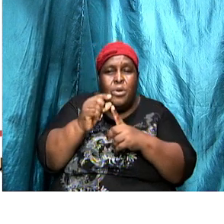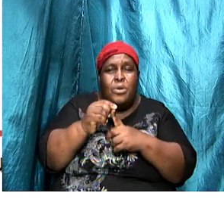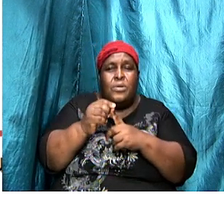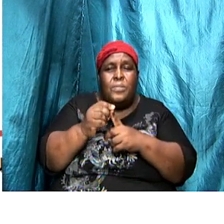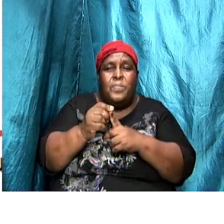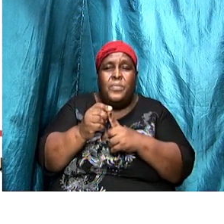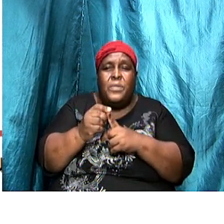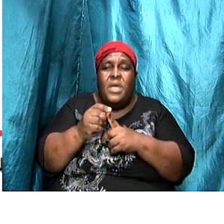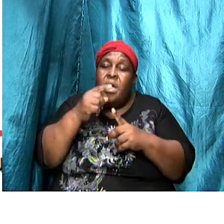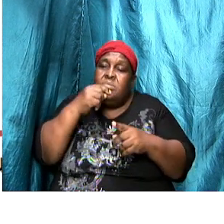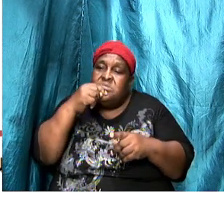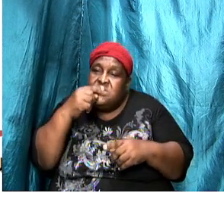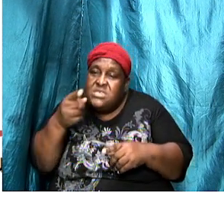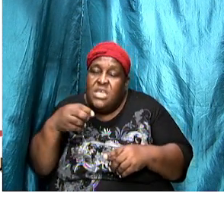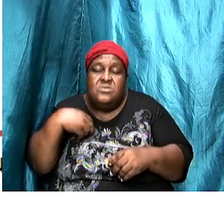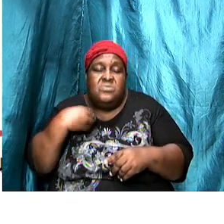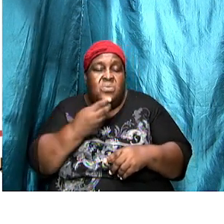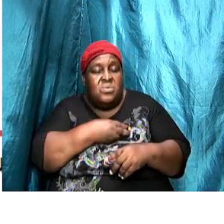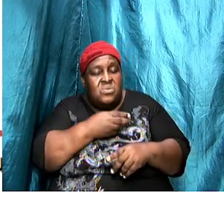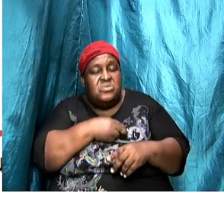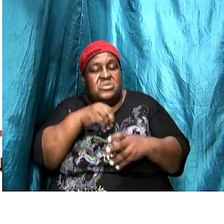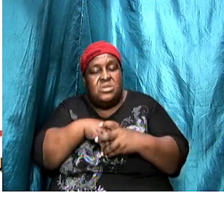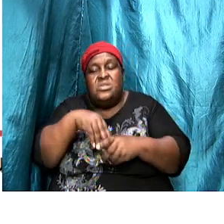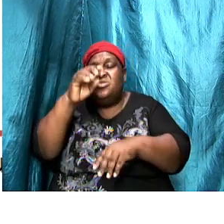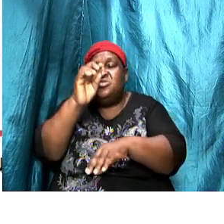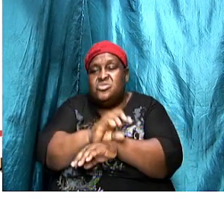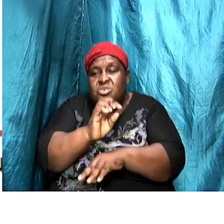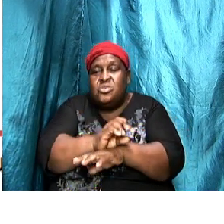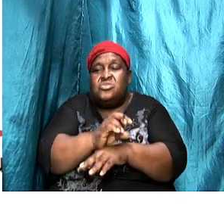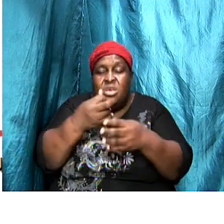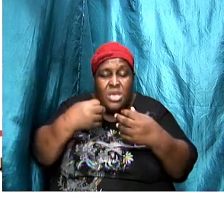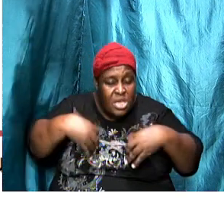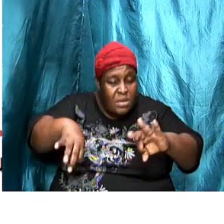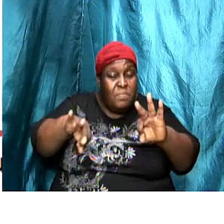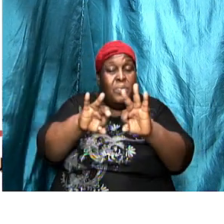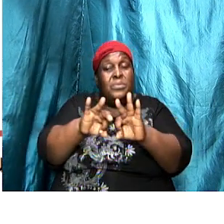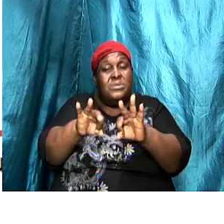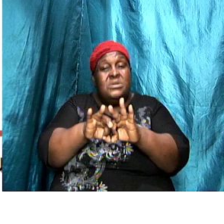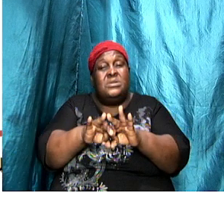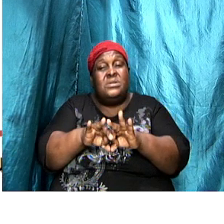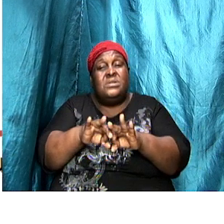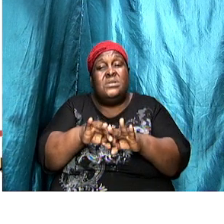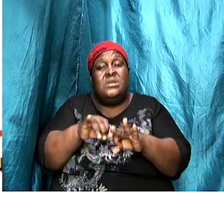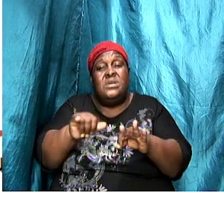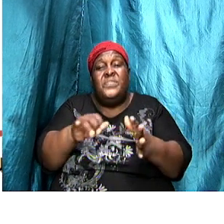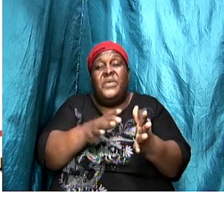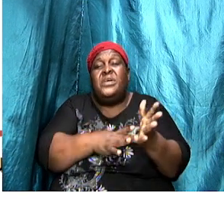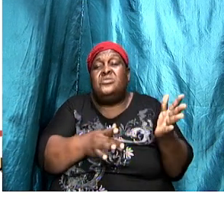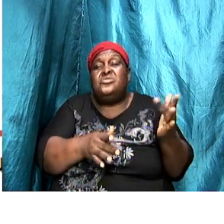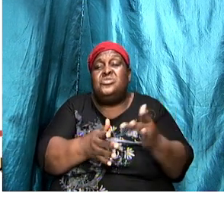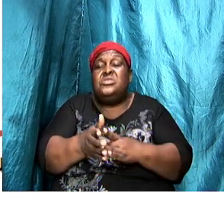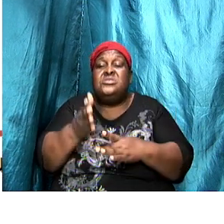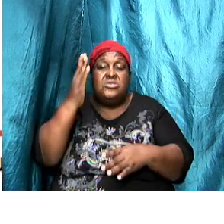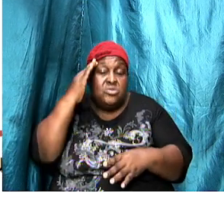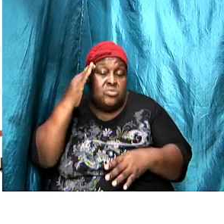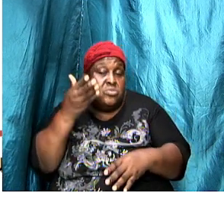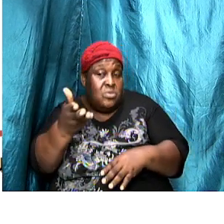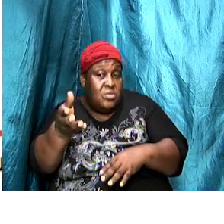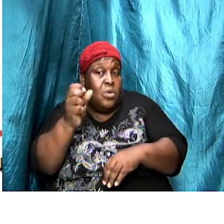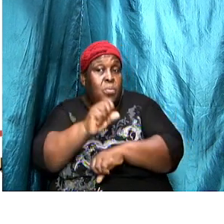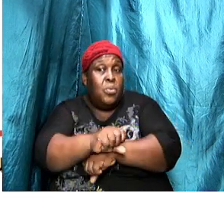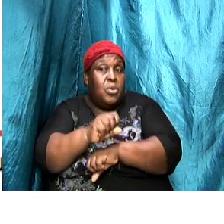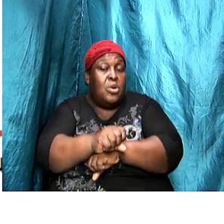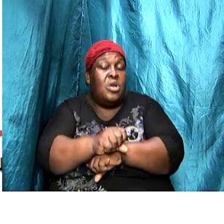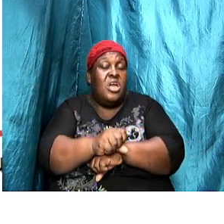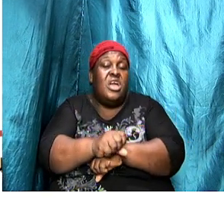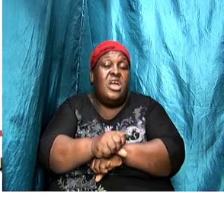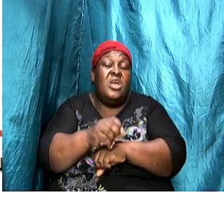us in the church of this 21st century it is important Jesus knew their works he knew